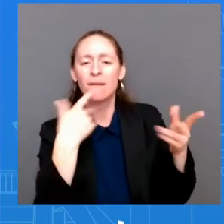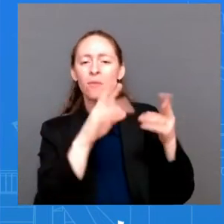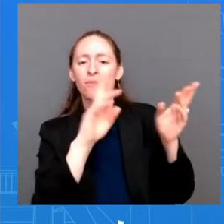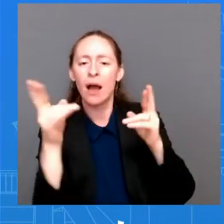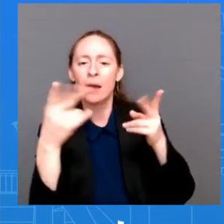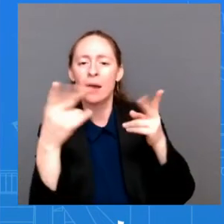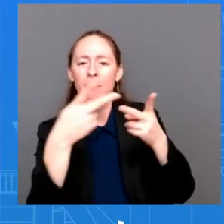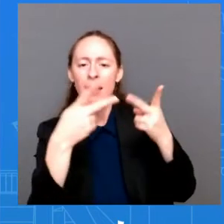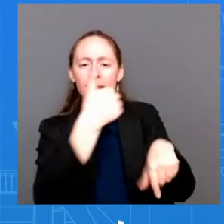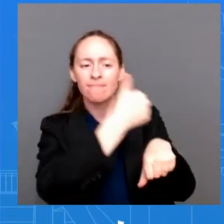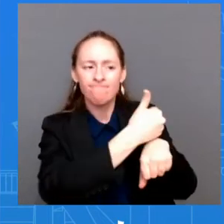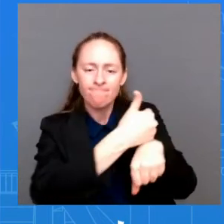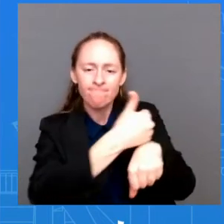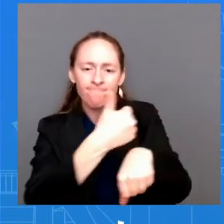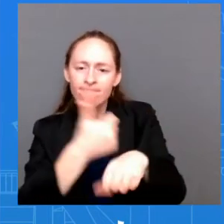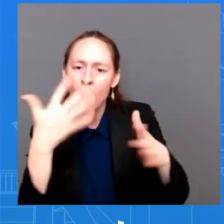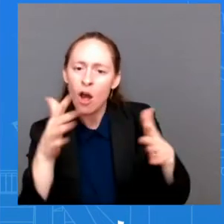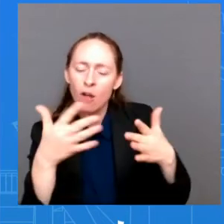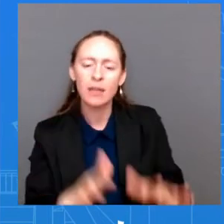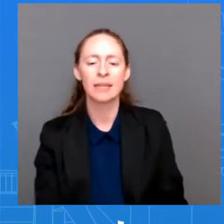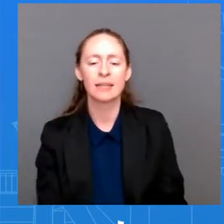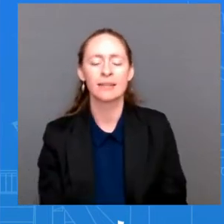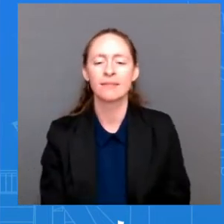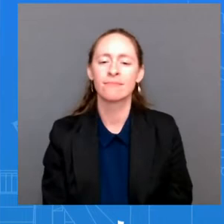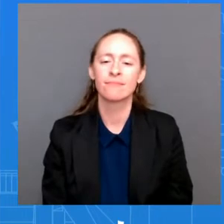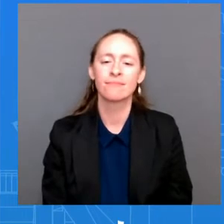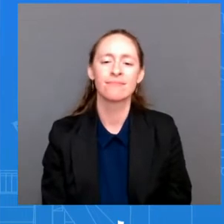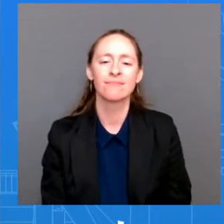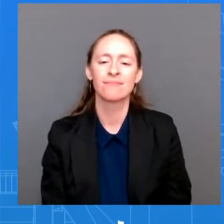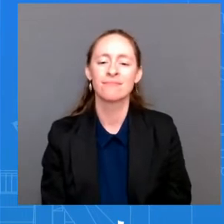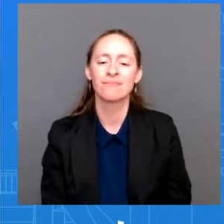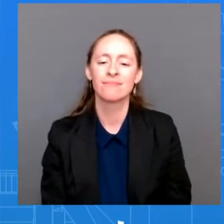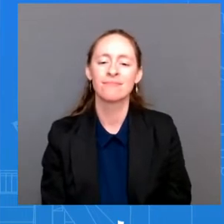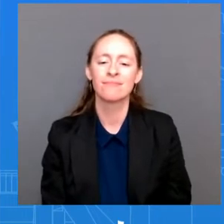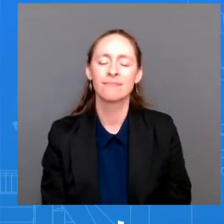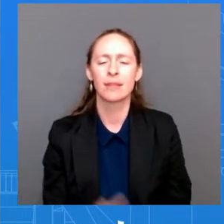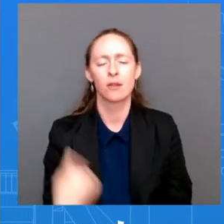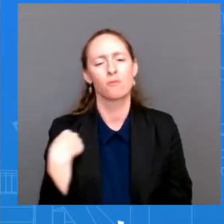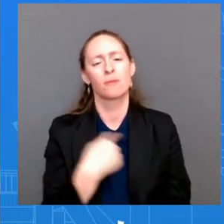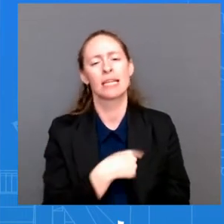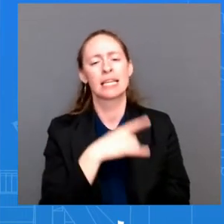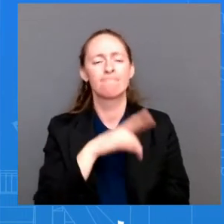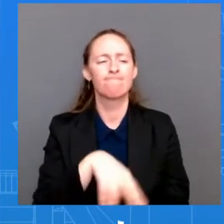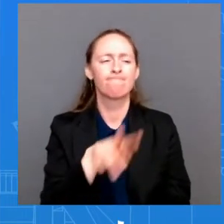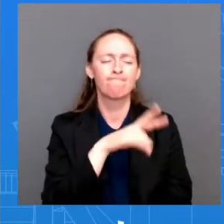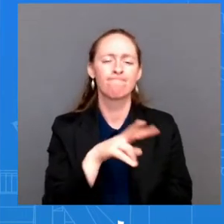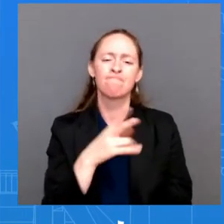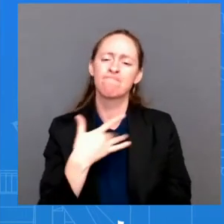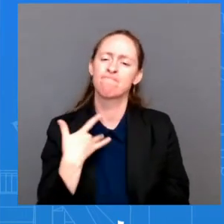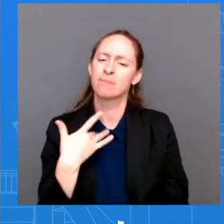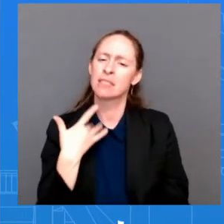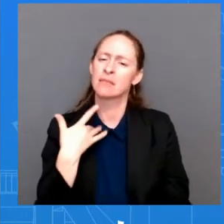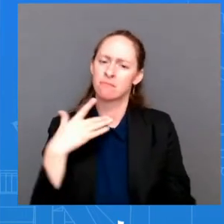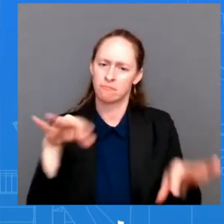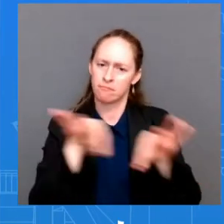We feel it's important for everybody in the region to understand how seriously we take